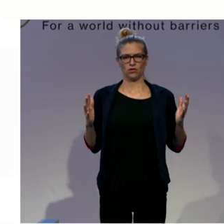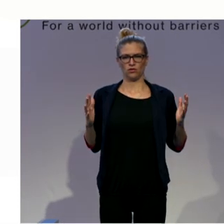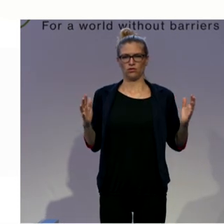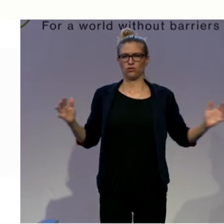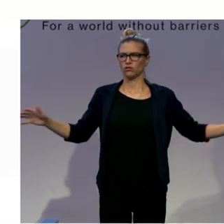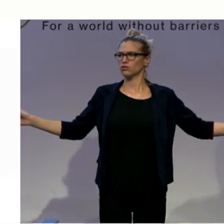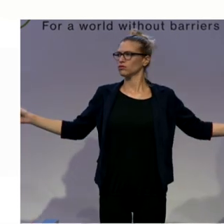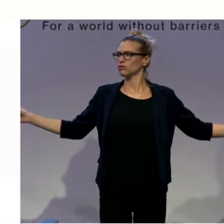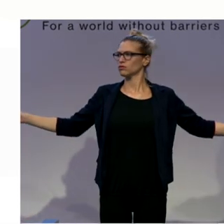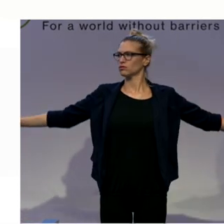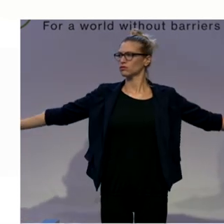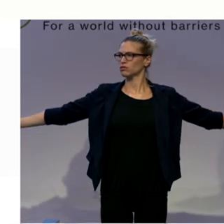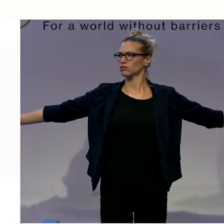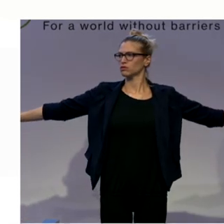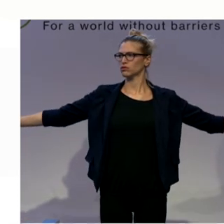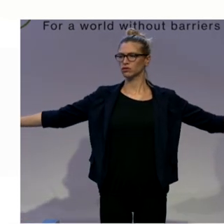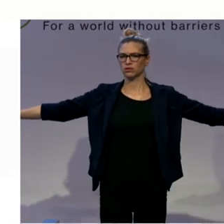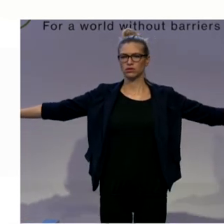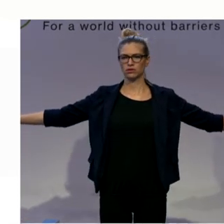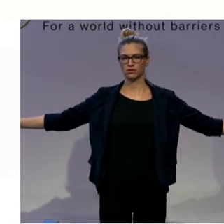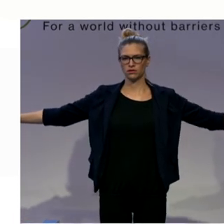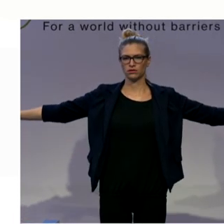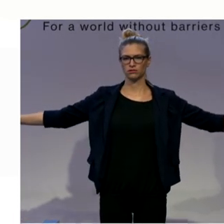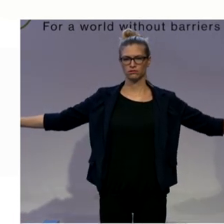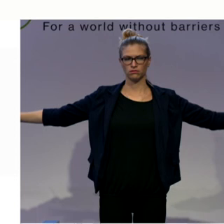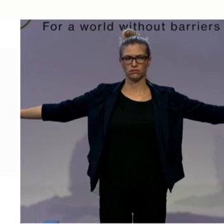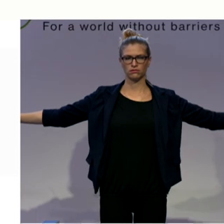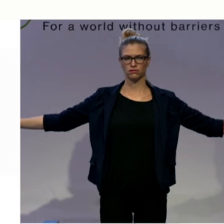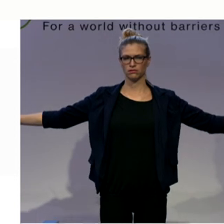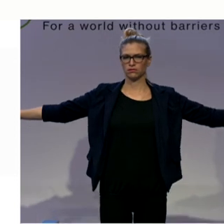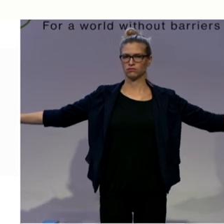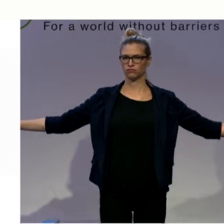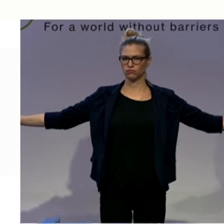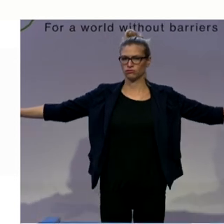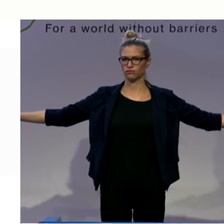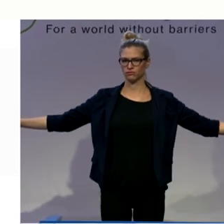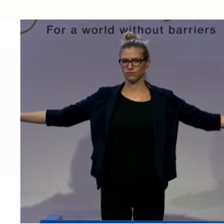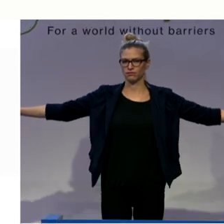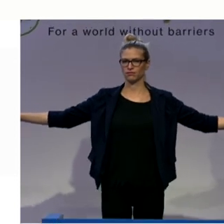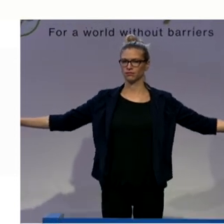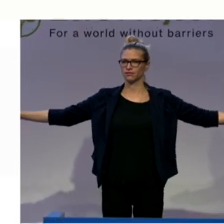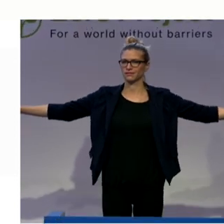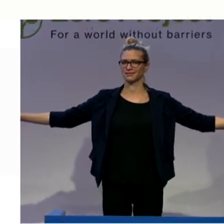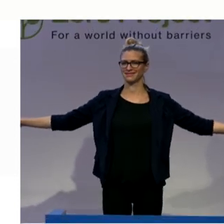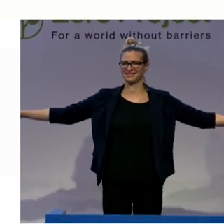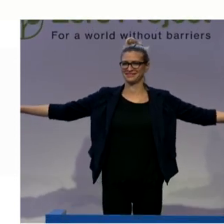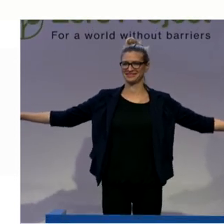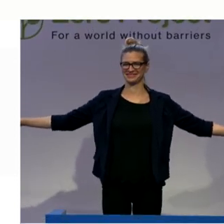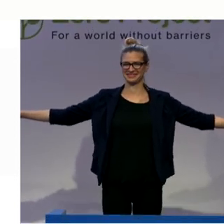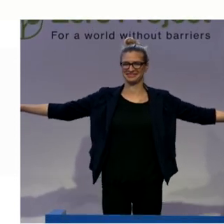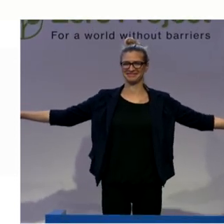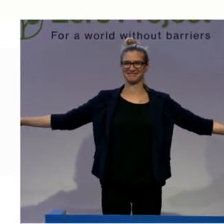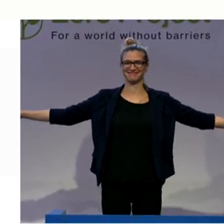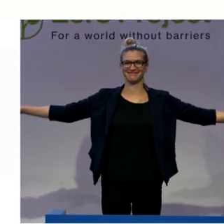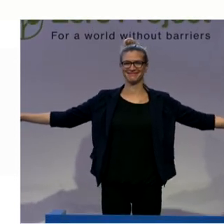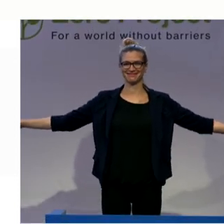Now, we will do the lateral flexion. Keep your shoulders down. Keep your arms like this. Imagine, right now, you